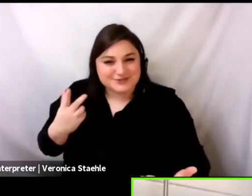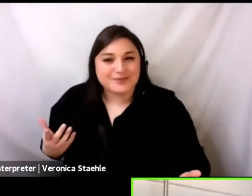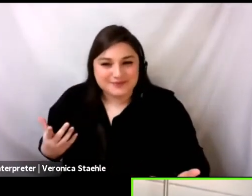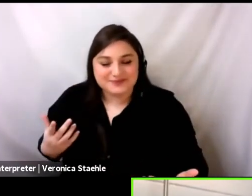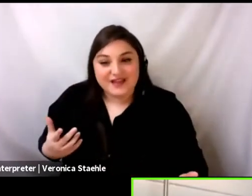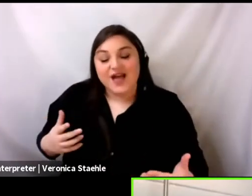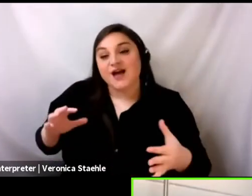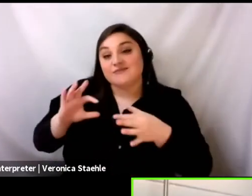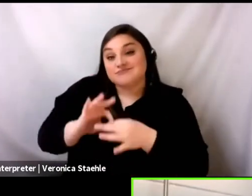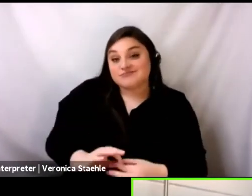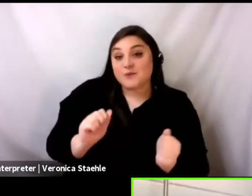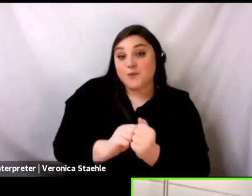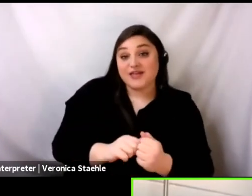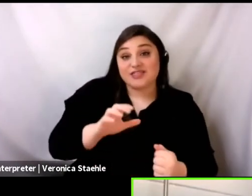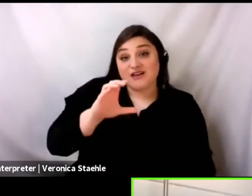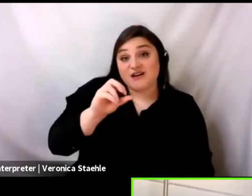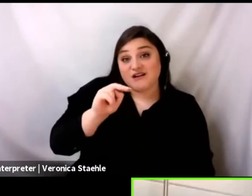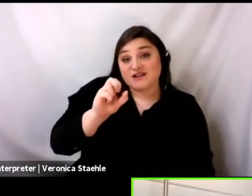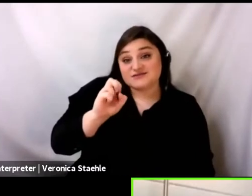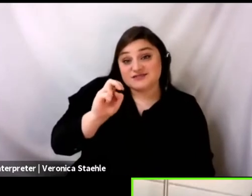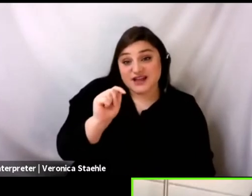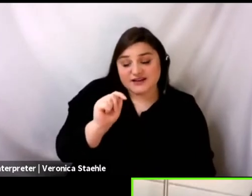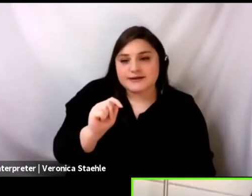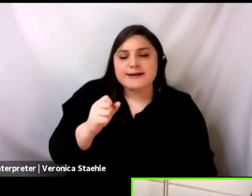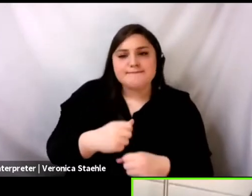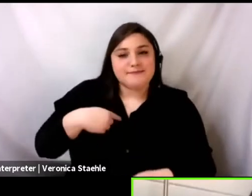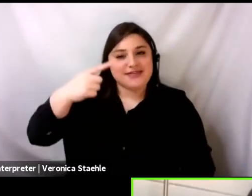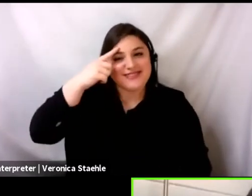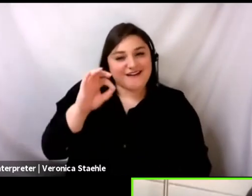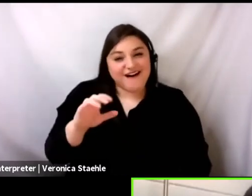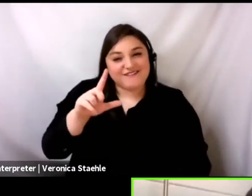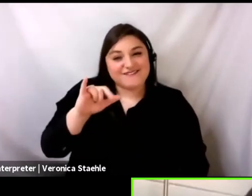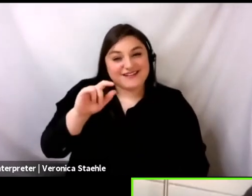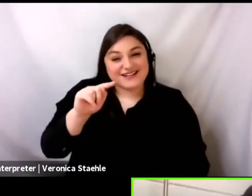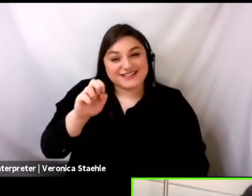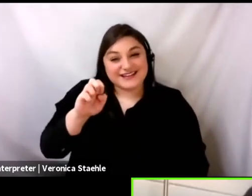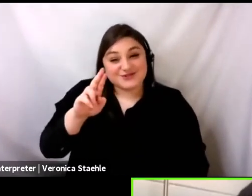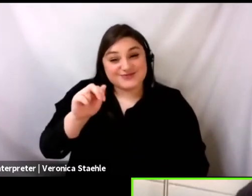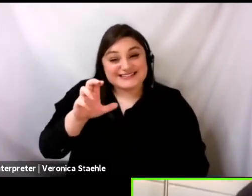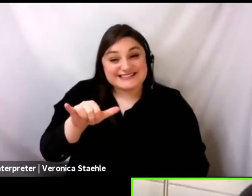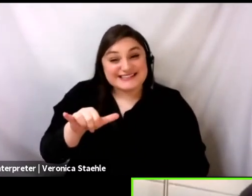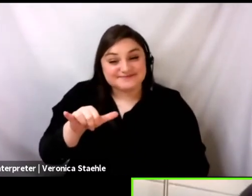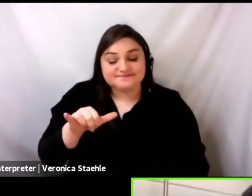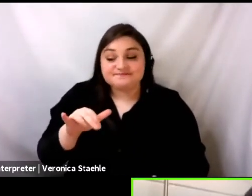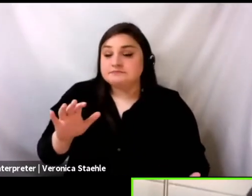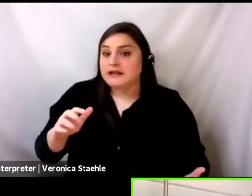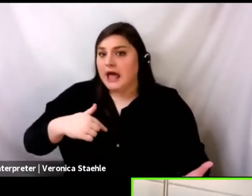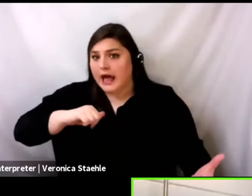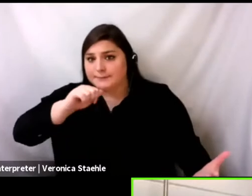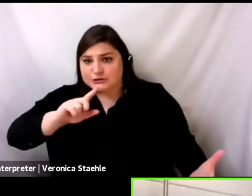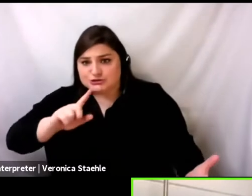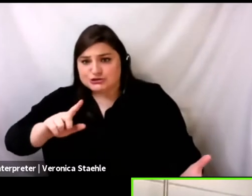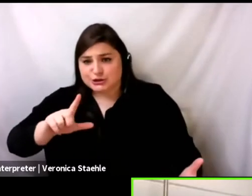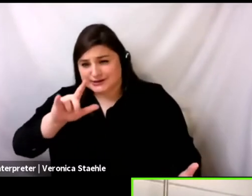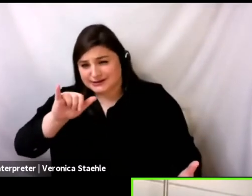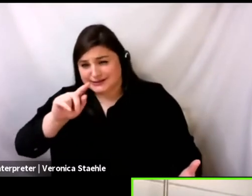one of the things I go back to related to what you were saying was literacy. Um, I'm not sure if this has changed. It probably hasn't changed